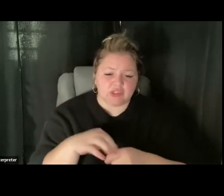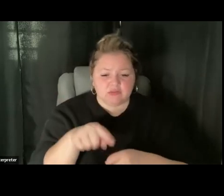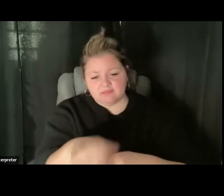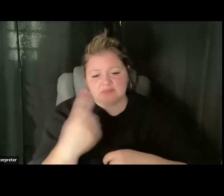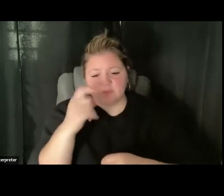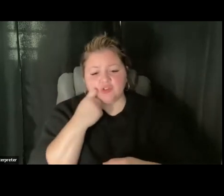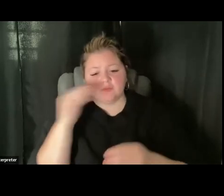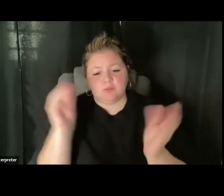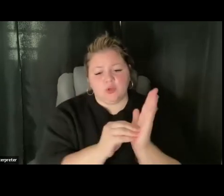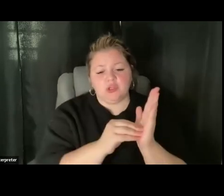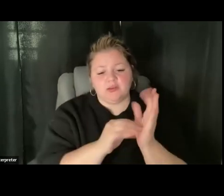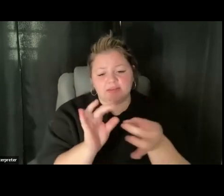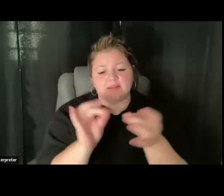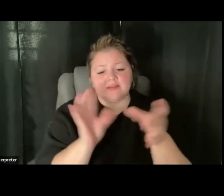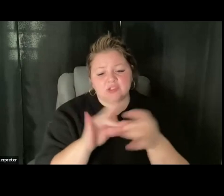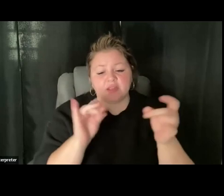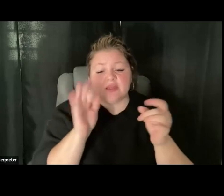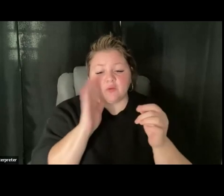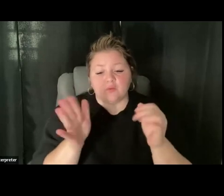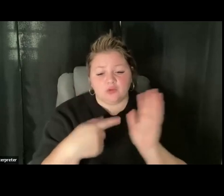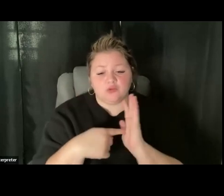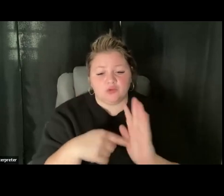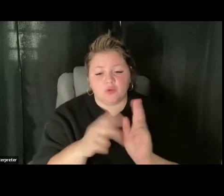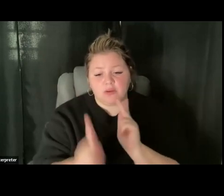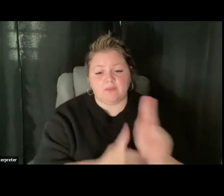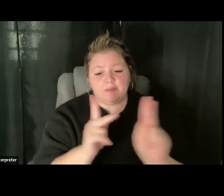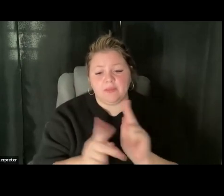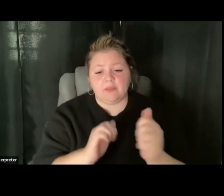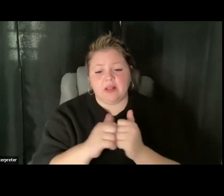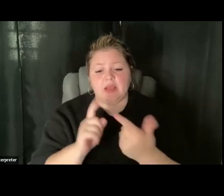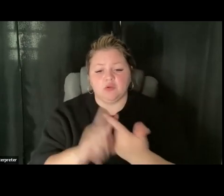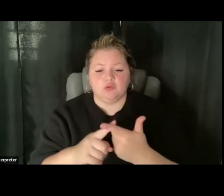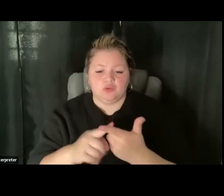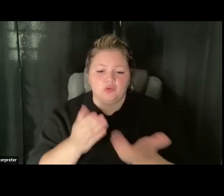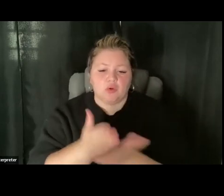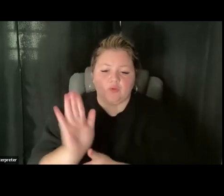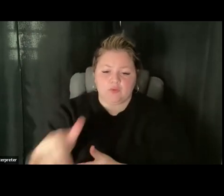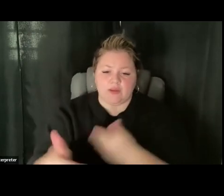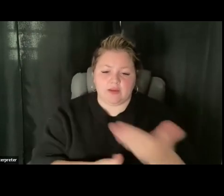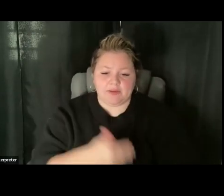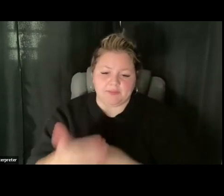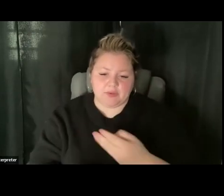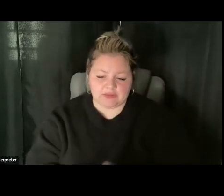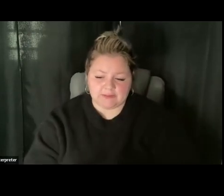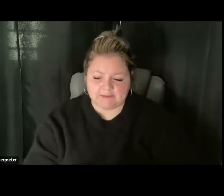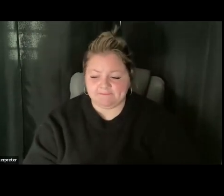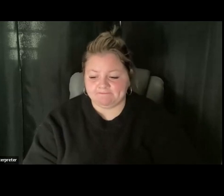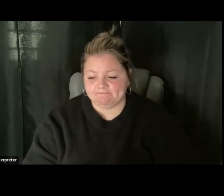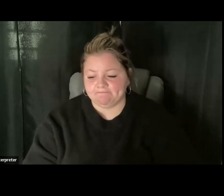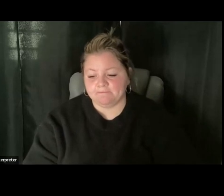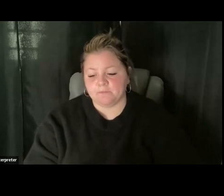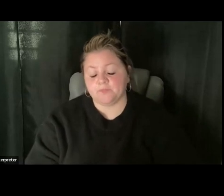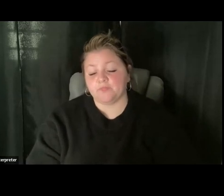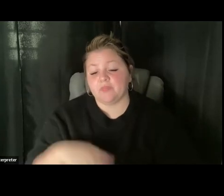That will show people that will show people how to go through that process and vote electronically. The